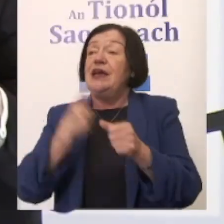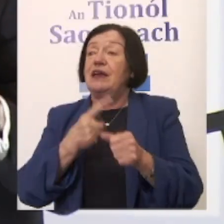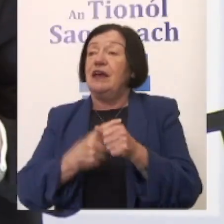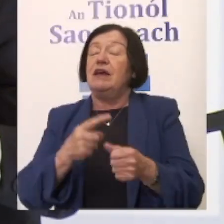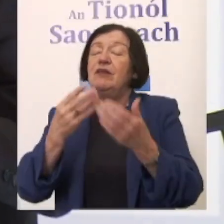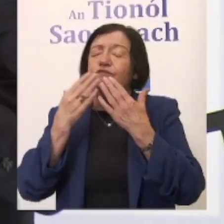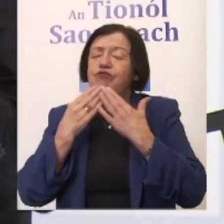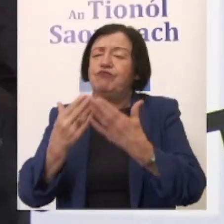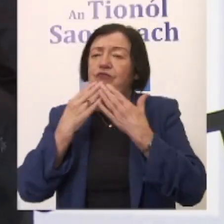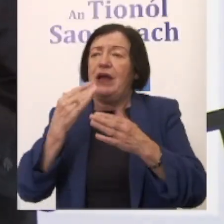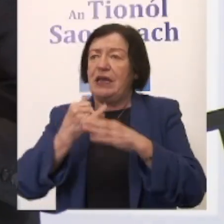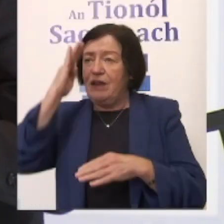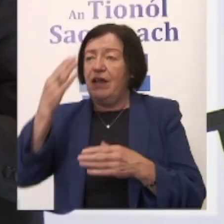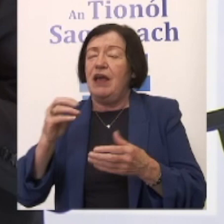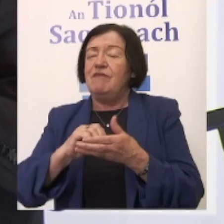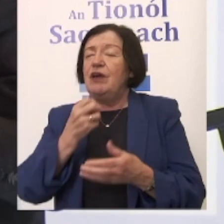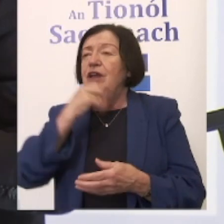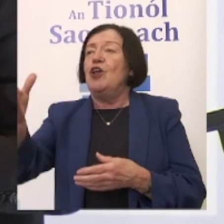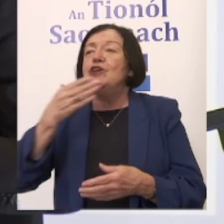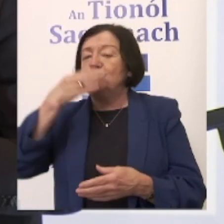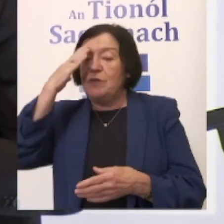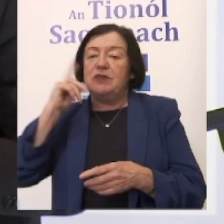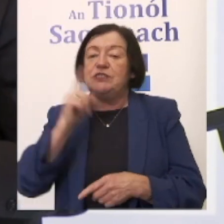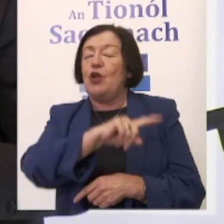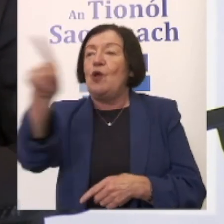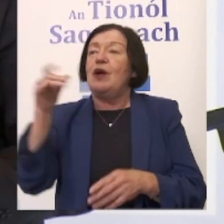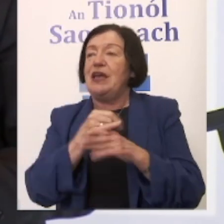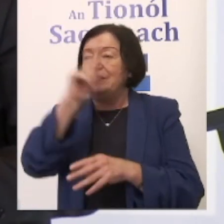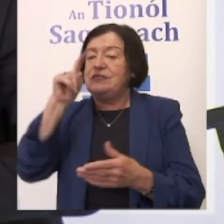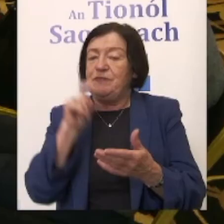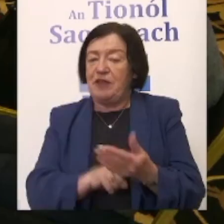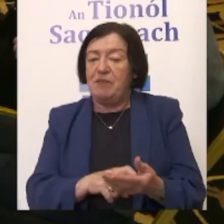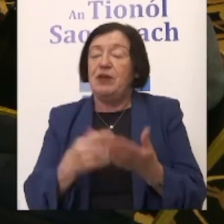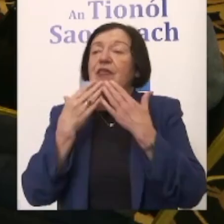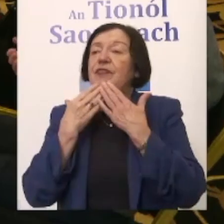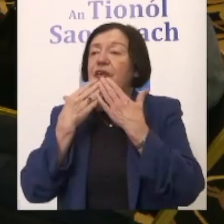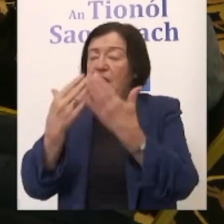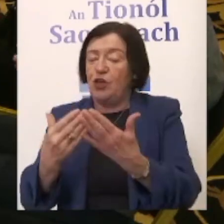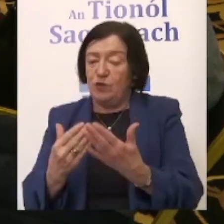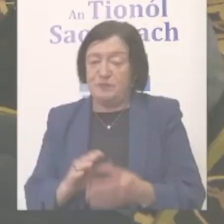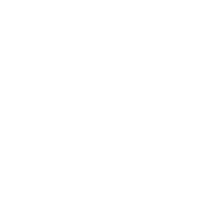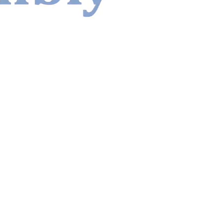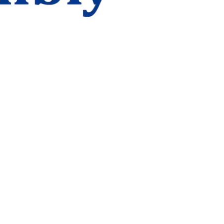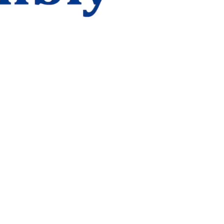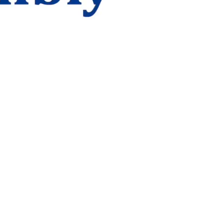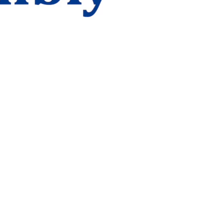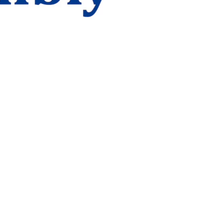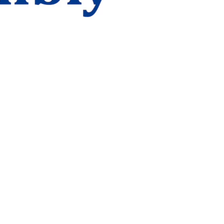go to Rav Mili, Mila Morgut, have a lovely summer and we'll see you all in September, Rav Morgut. Thank you.